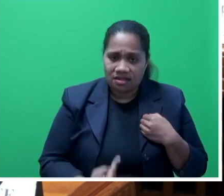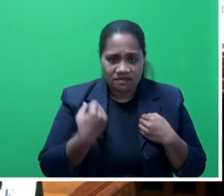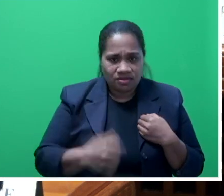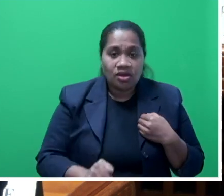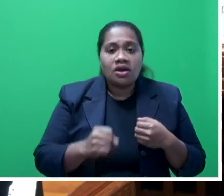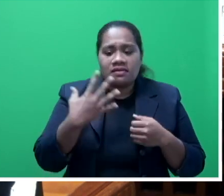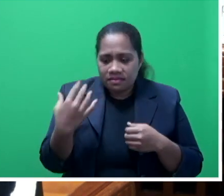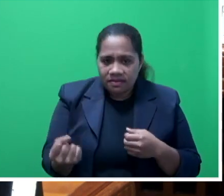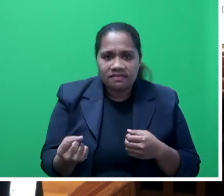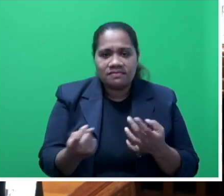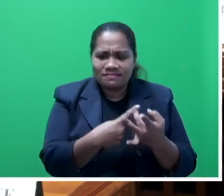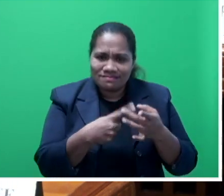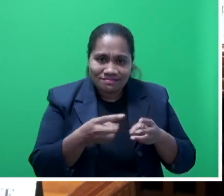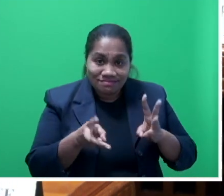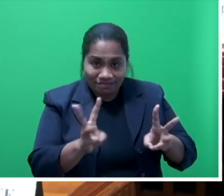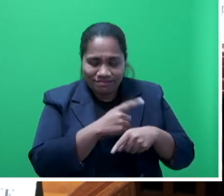elements that we still